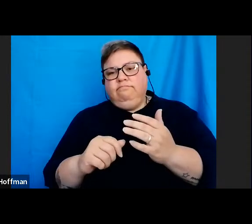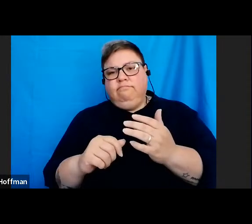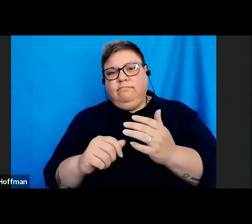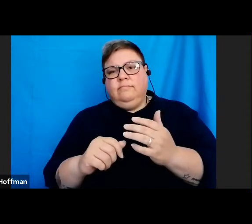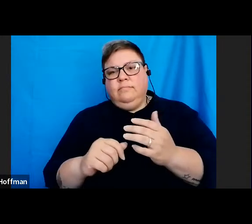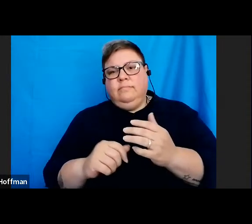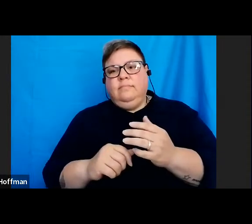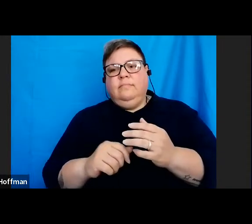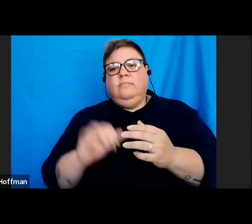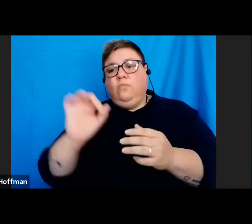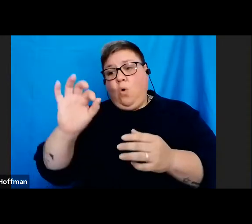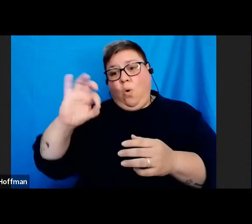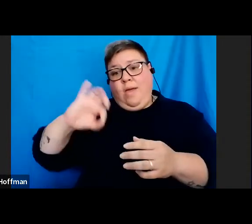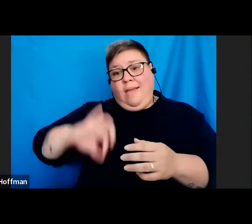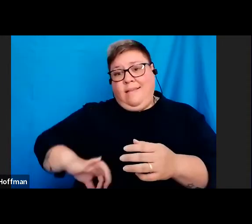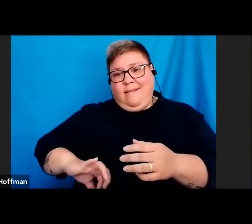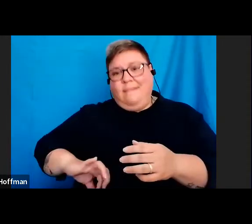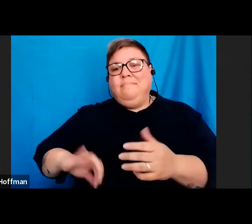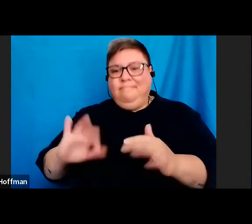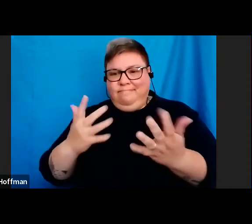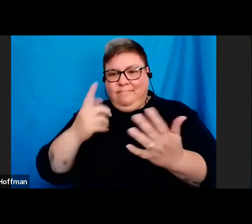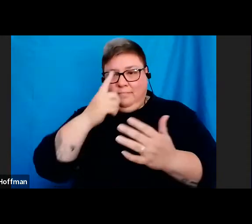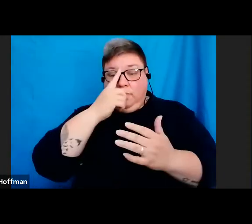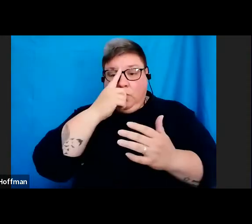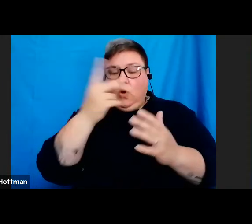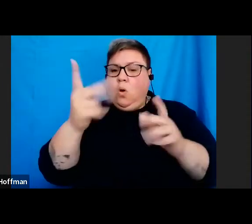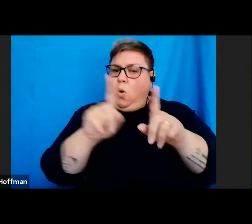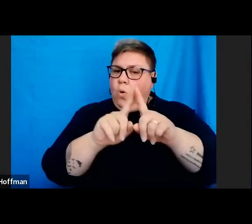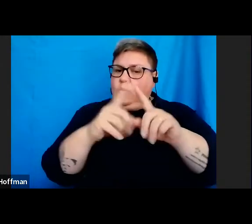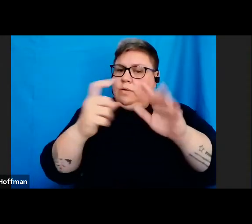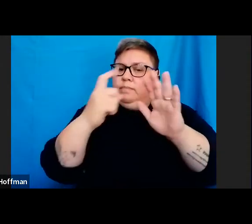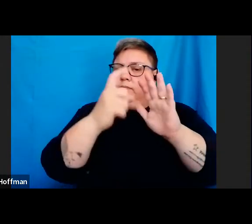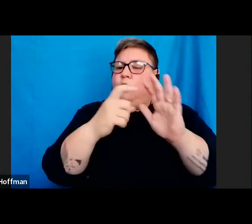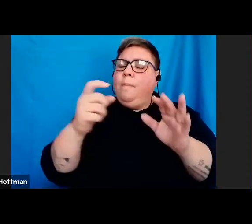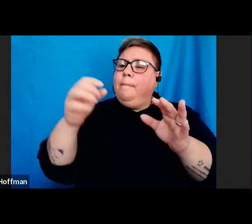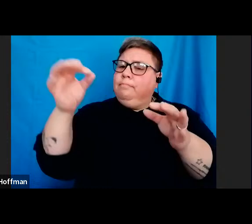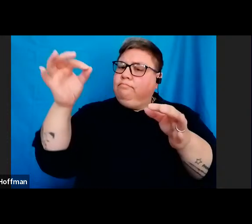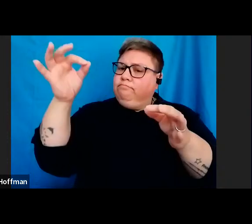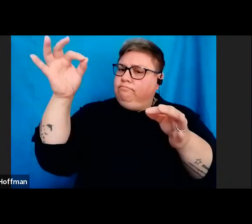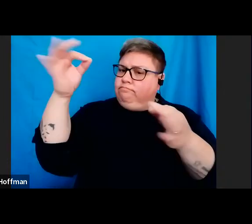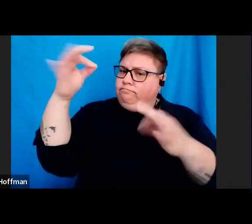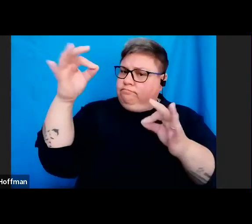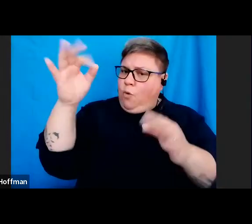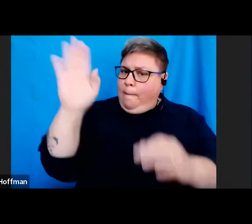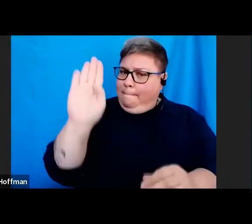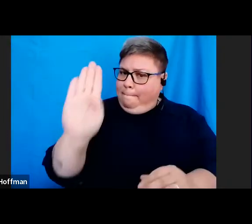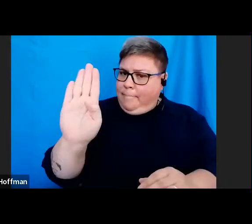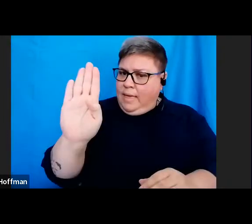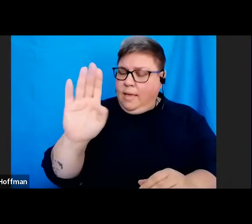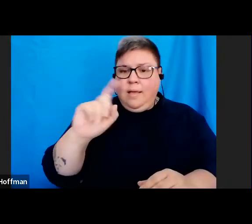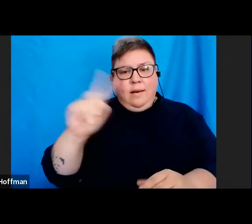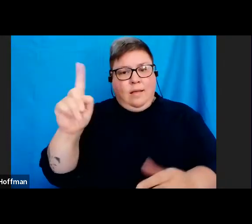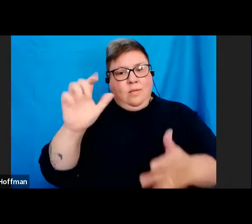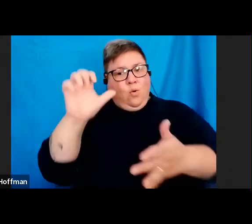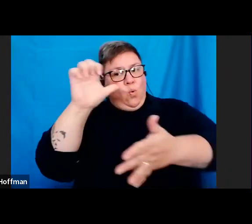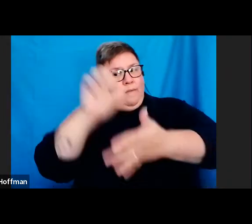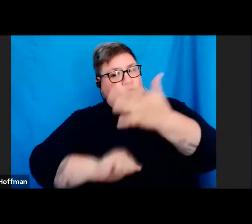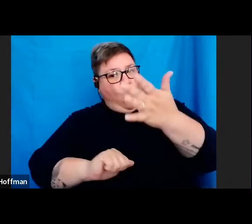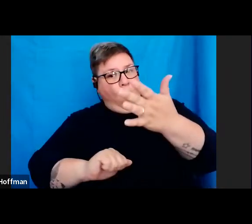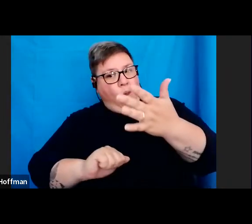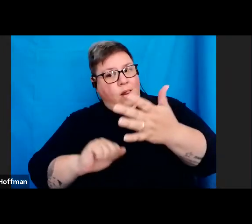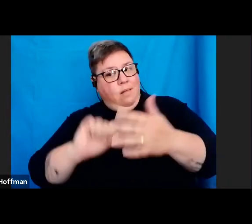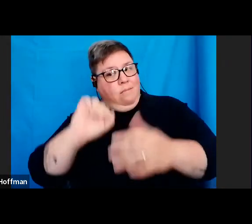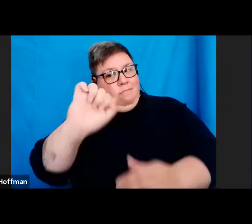income. You also caution us that the form B may not be used for the withdrawal of retirement annuity fund.